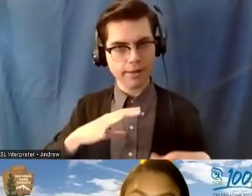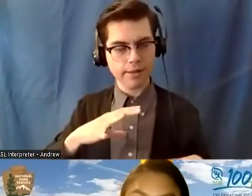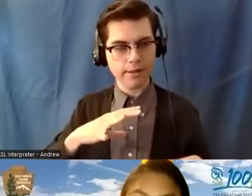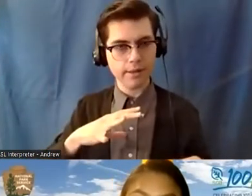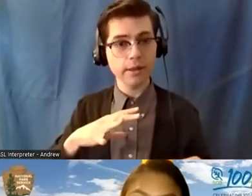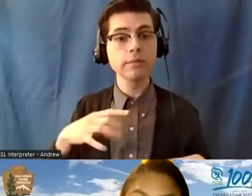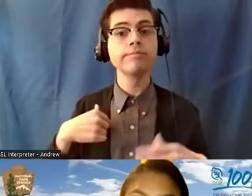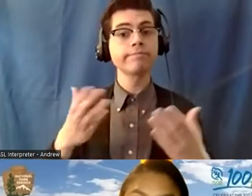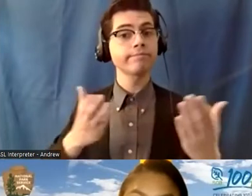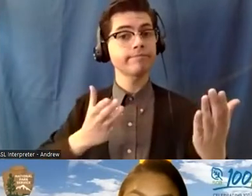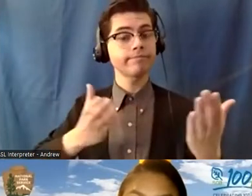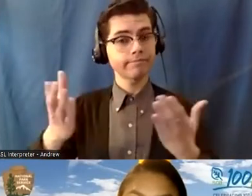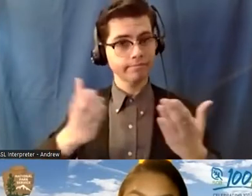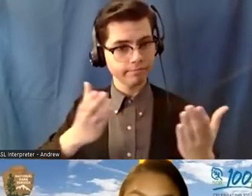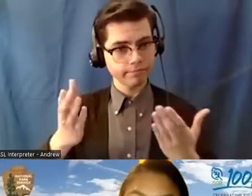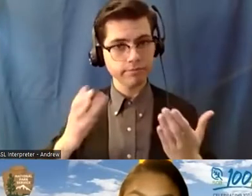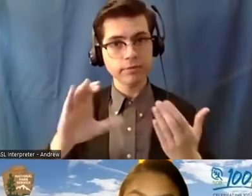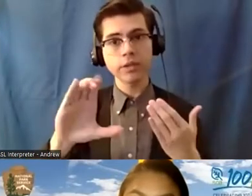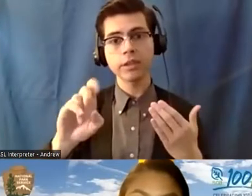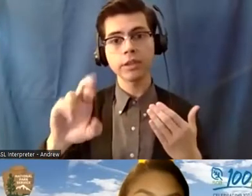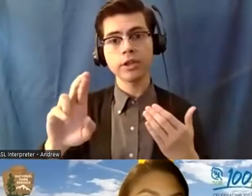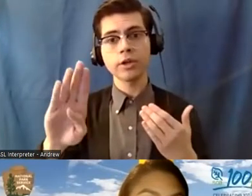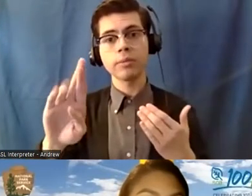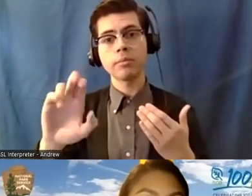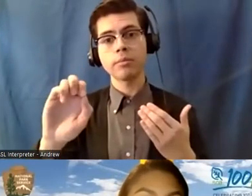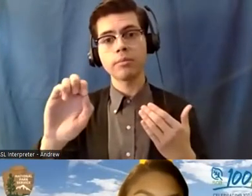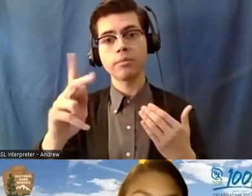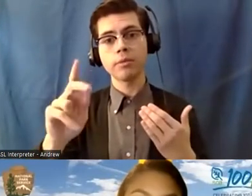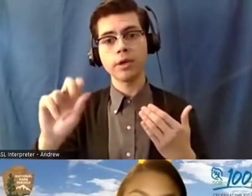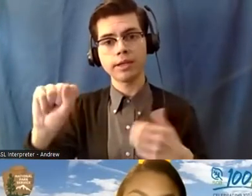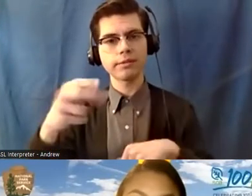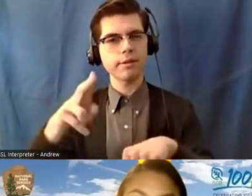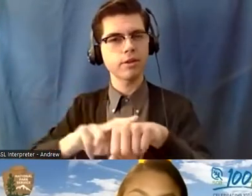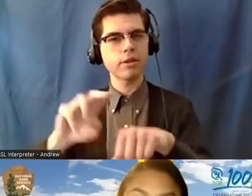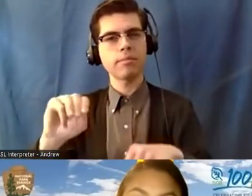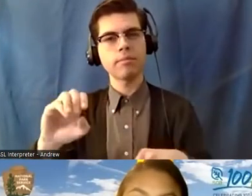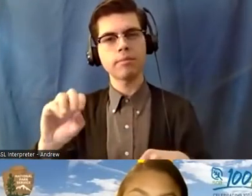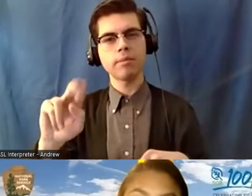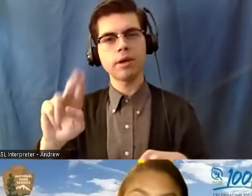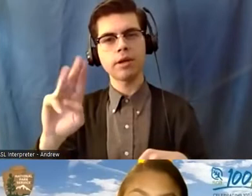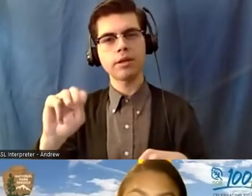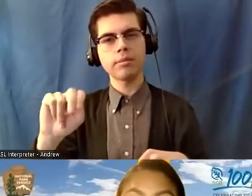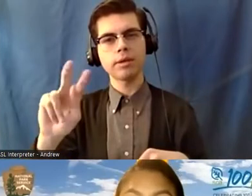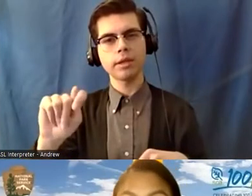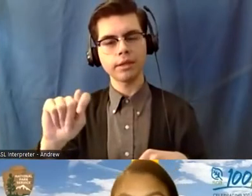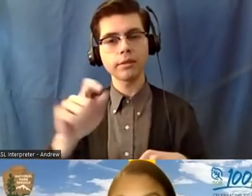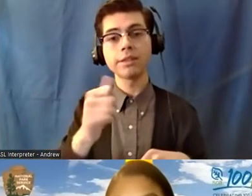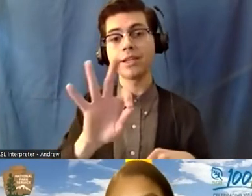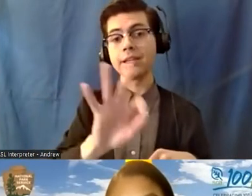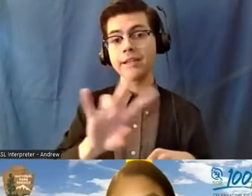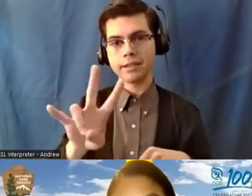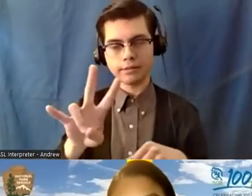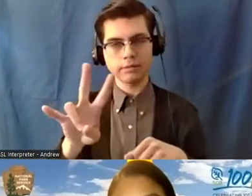I served in Cedar Breaks National Monument in 1997, in between my junior and senior year